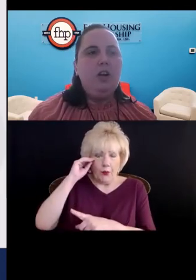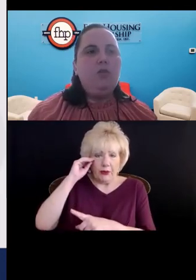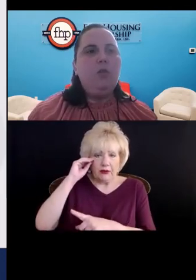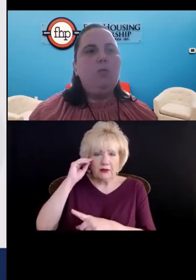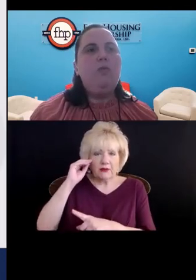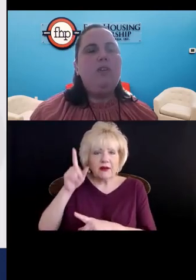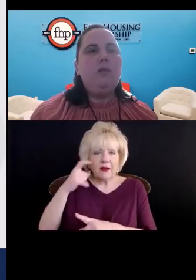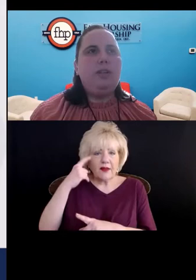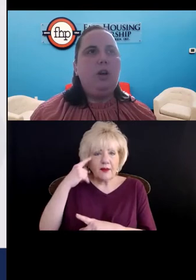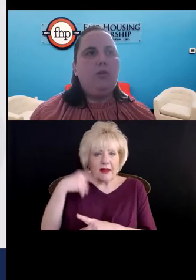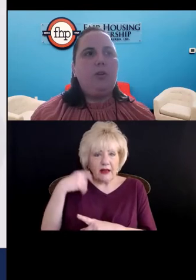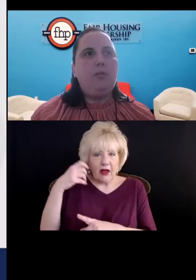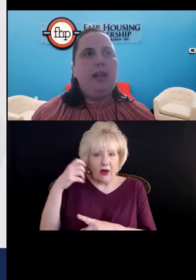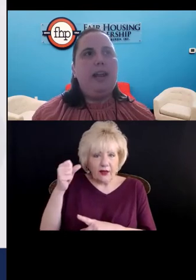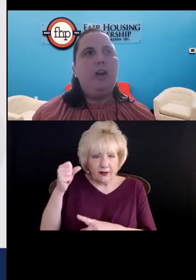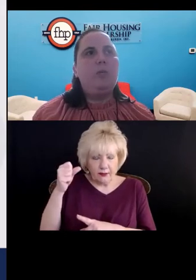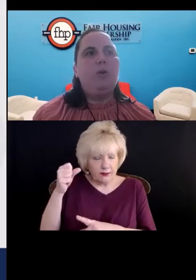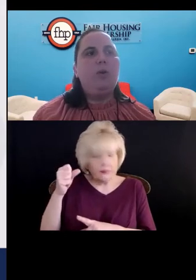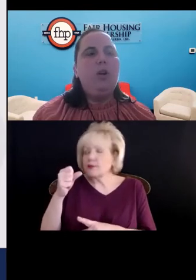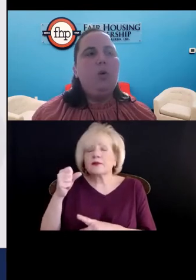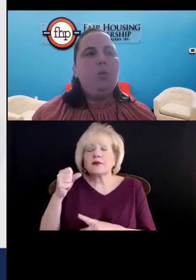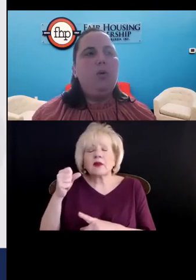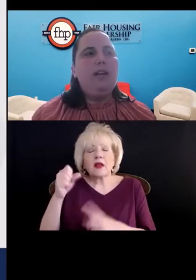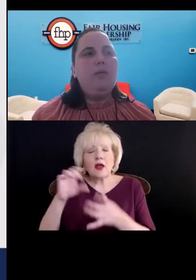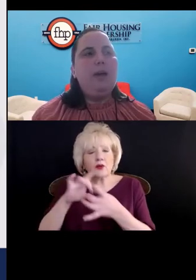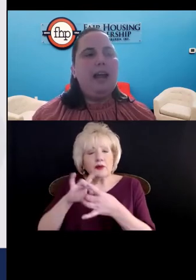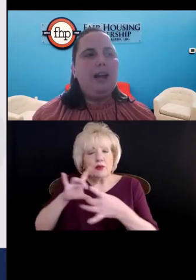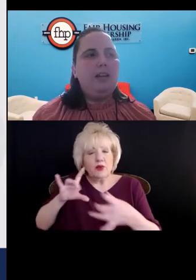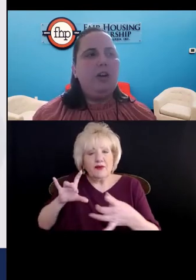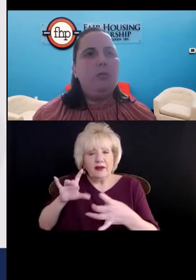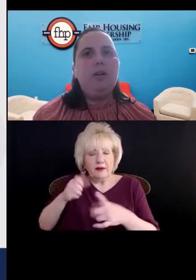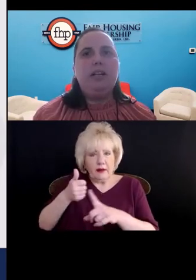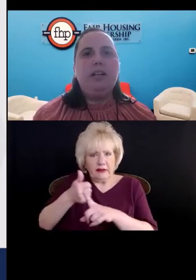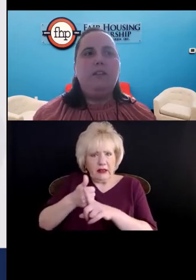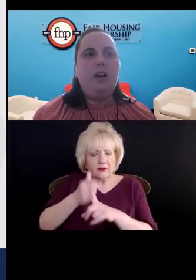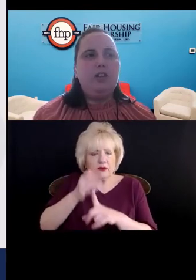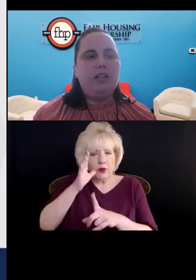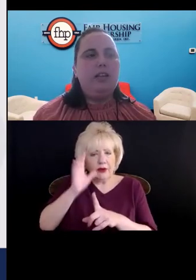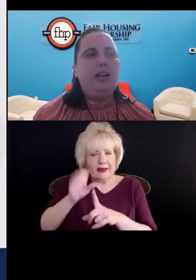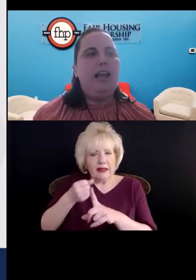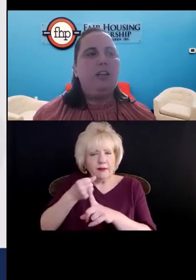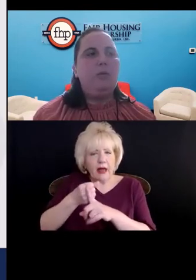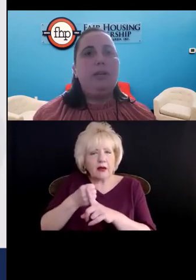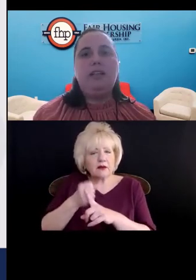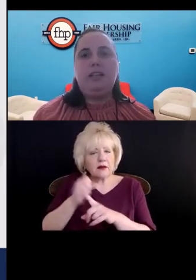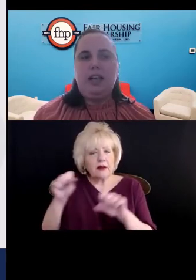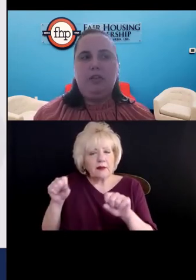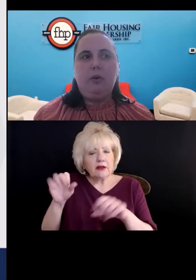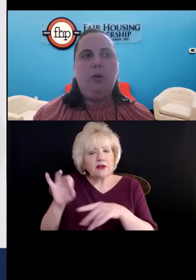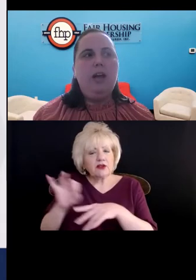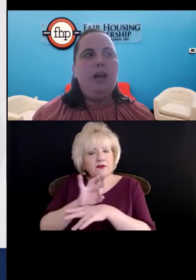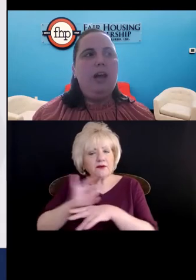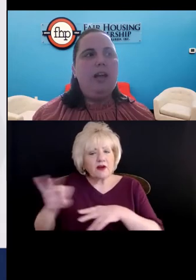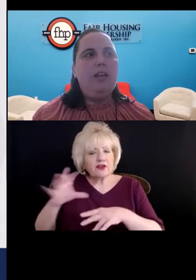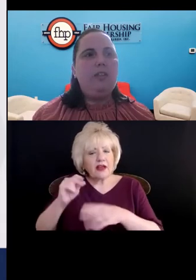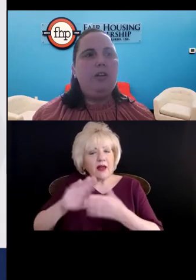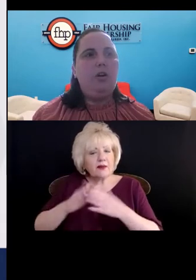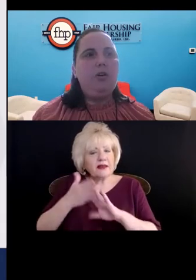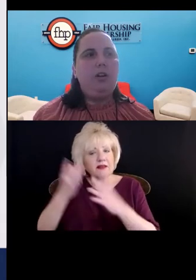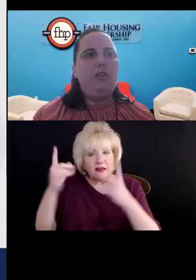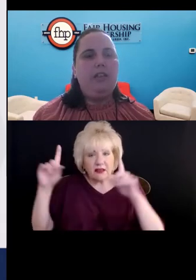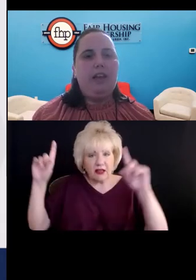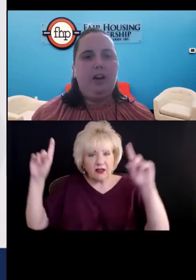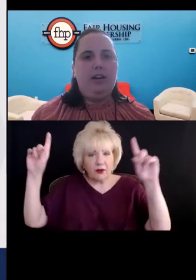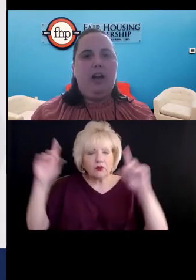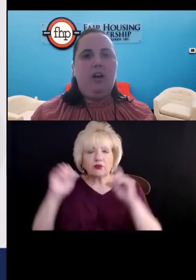that removing themselves from that animal will impact their ability to function and to be successful in the